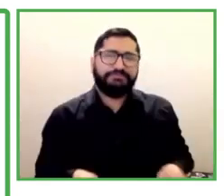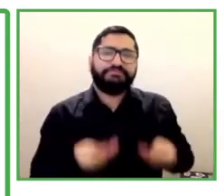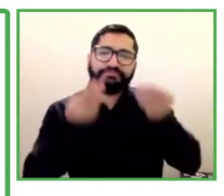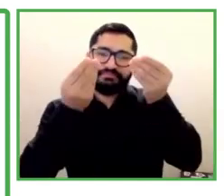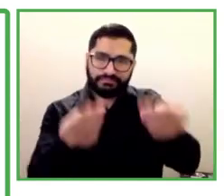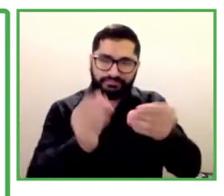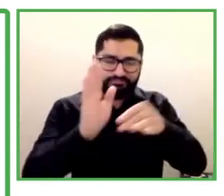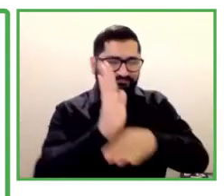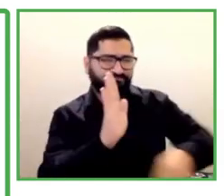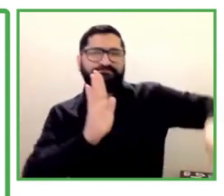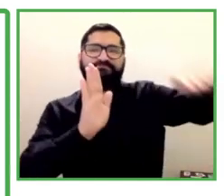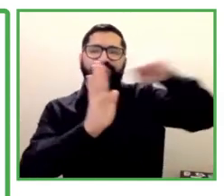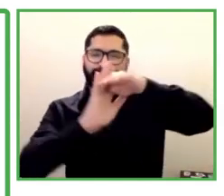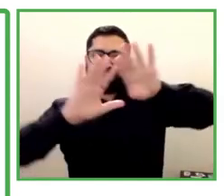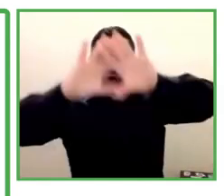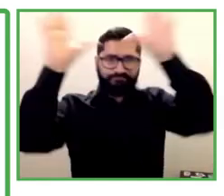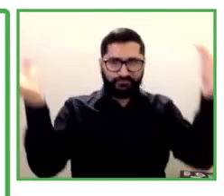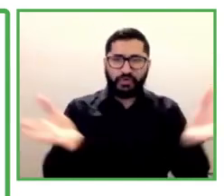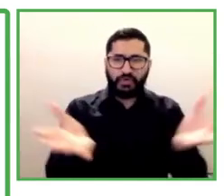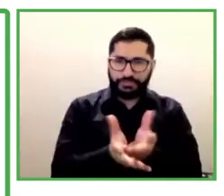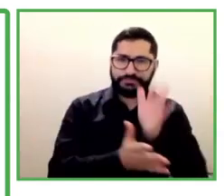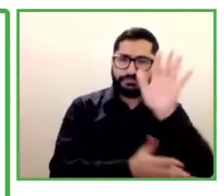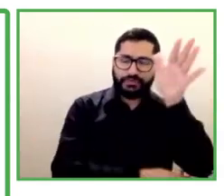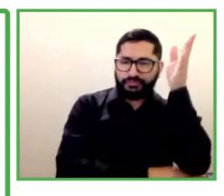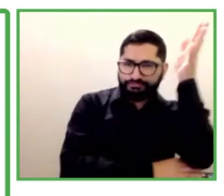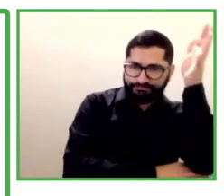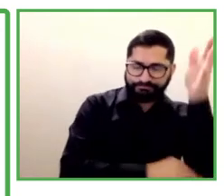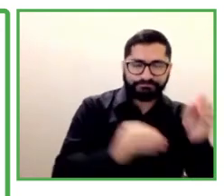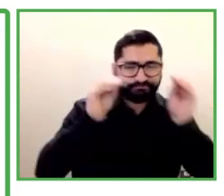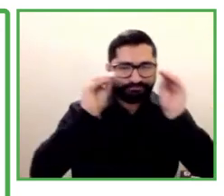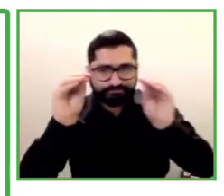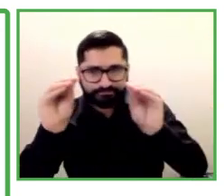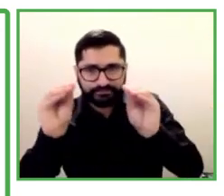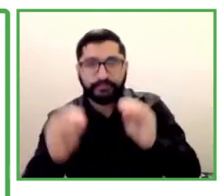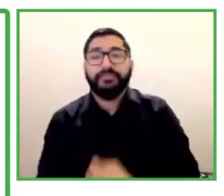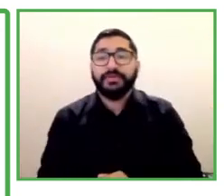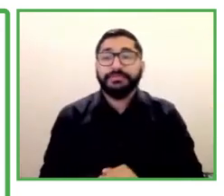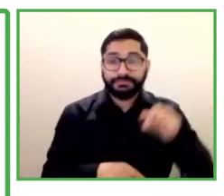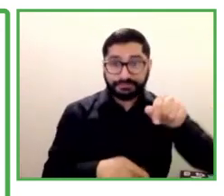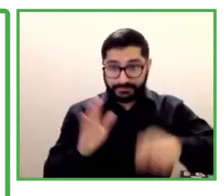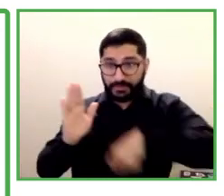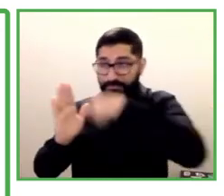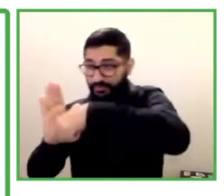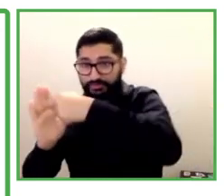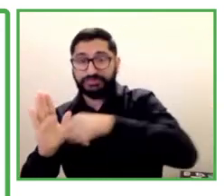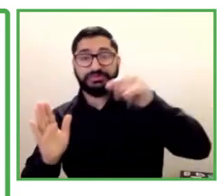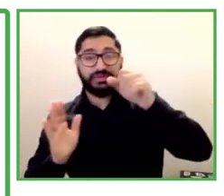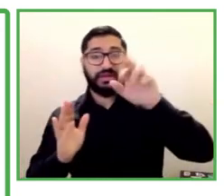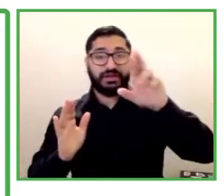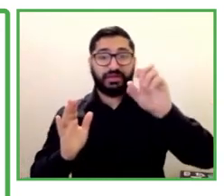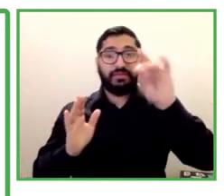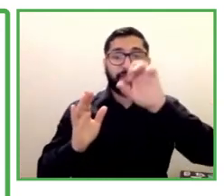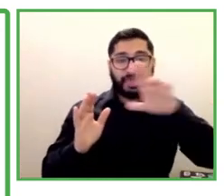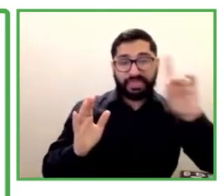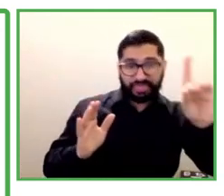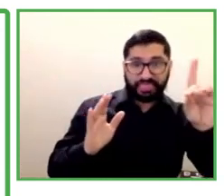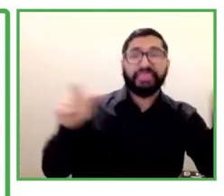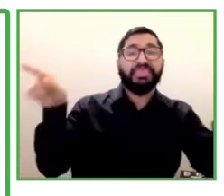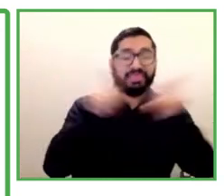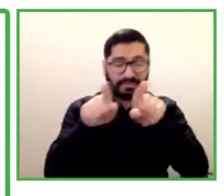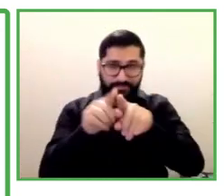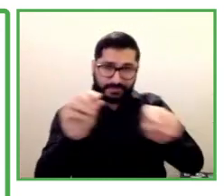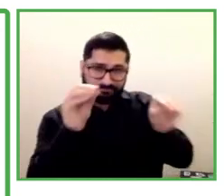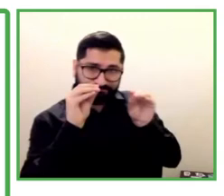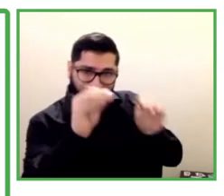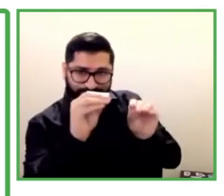building. And finally, if you are an international corporate willing to hire people with disabilities from a global